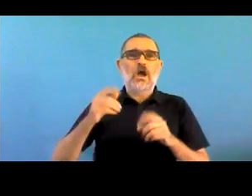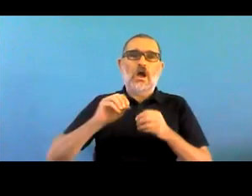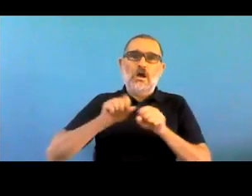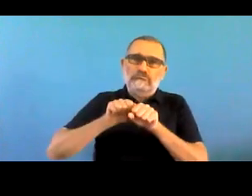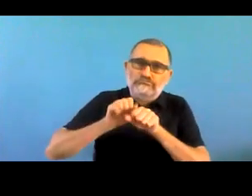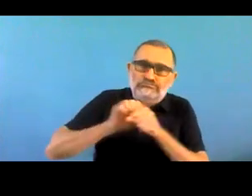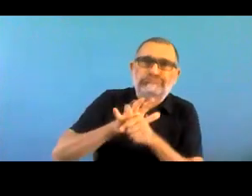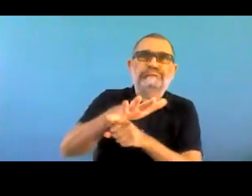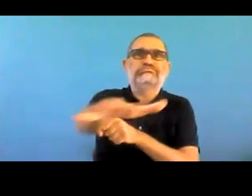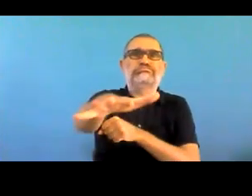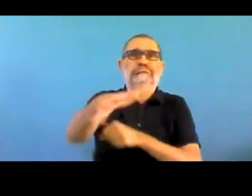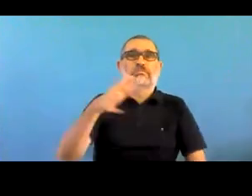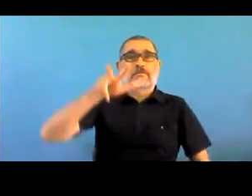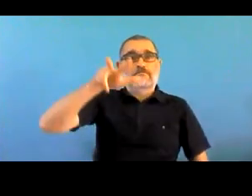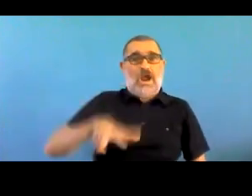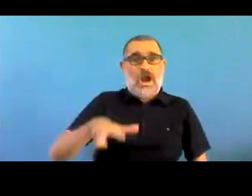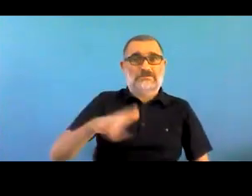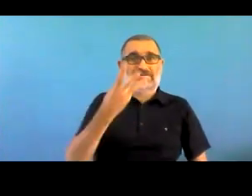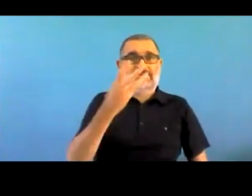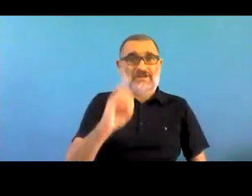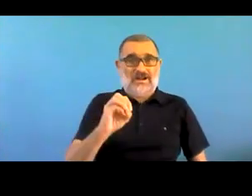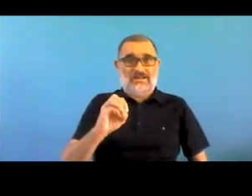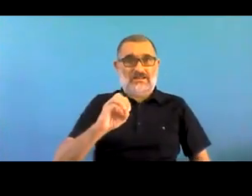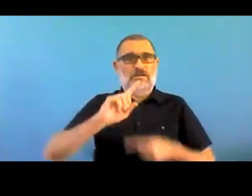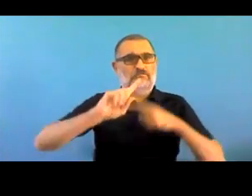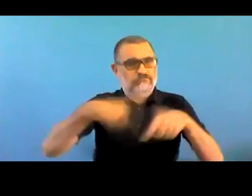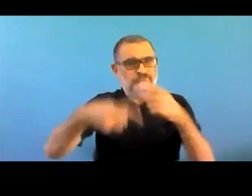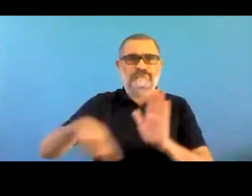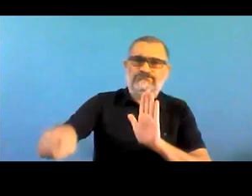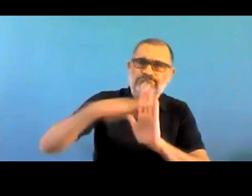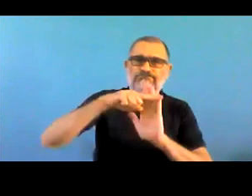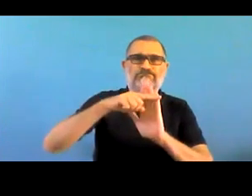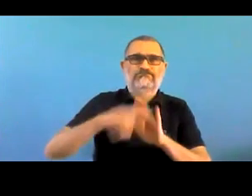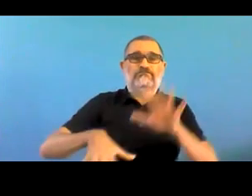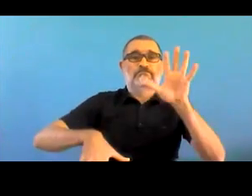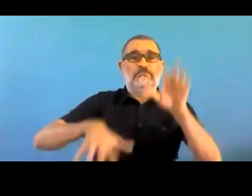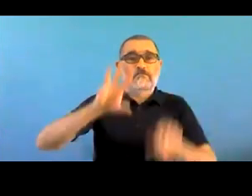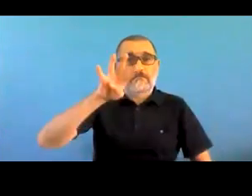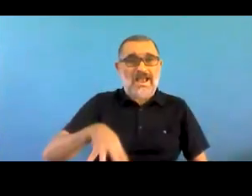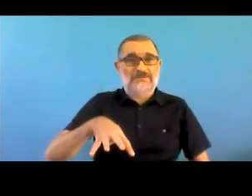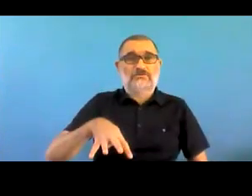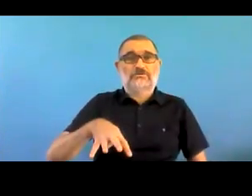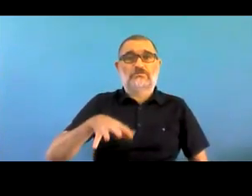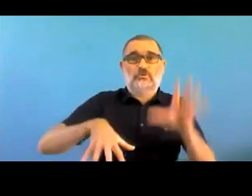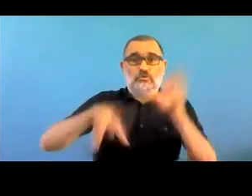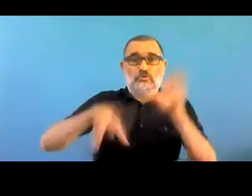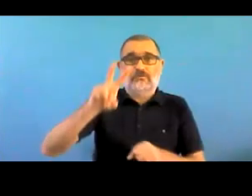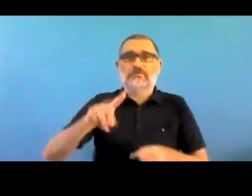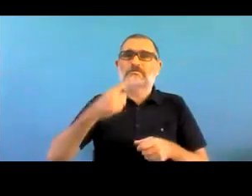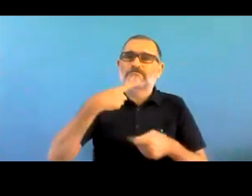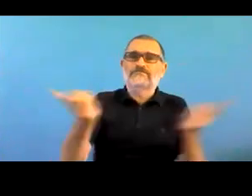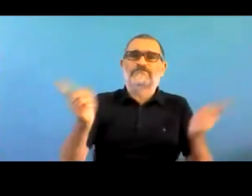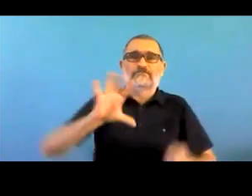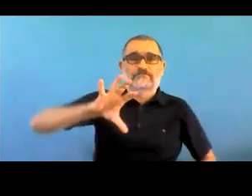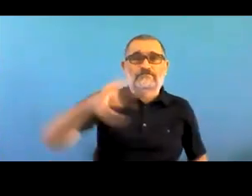reopen the country. Next slide, please. What has been the general impact of COVID-19